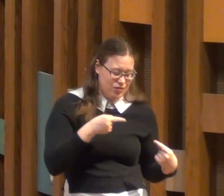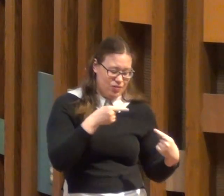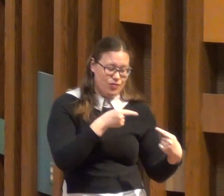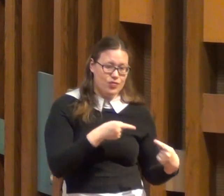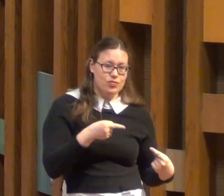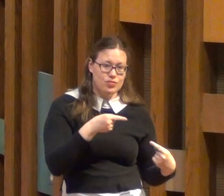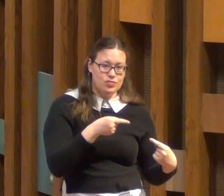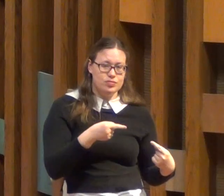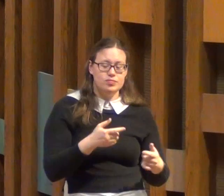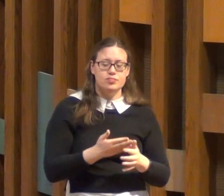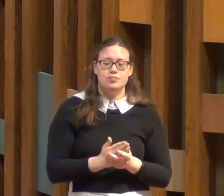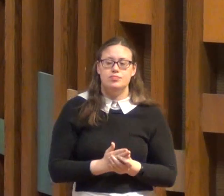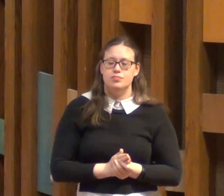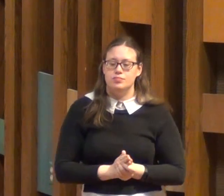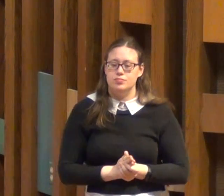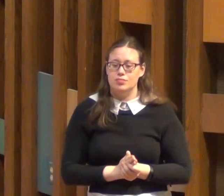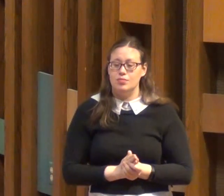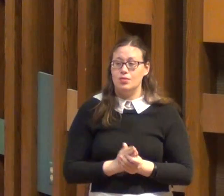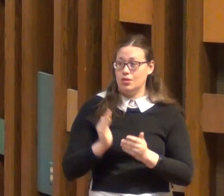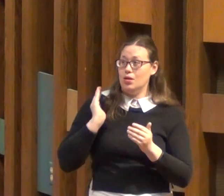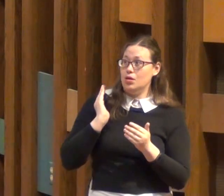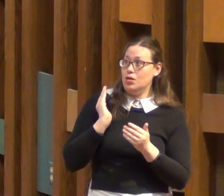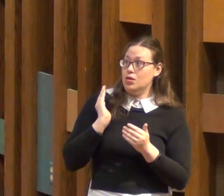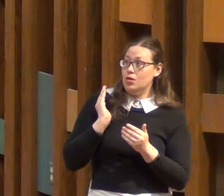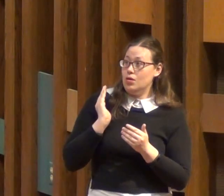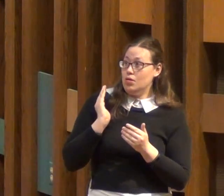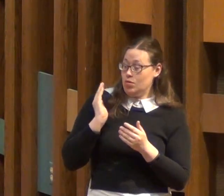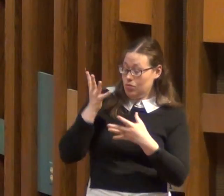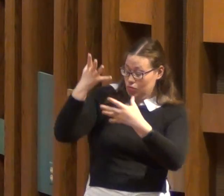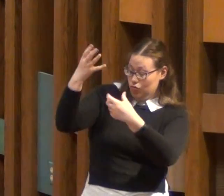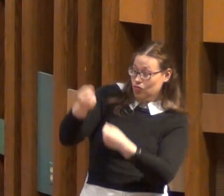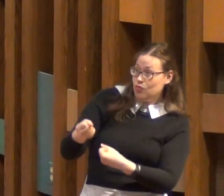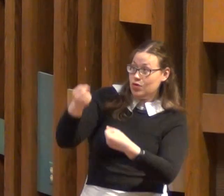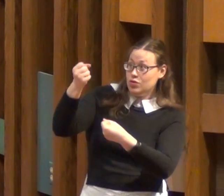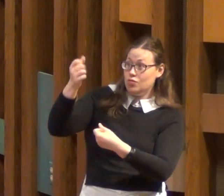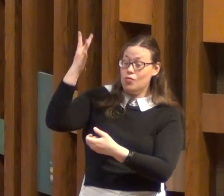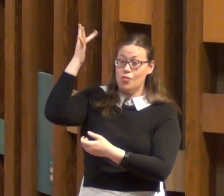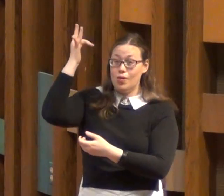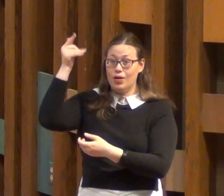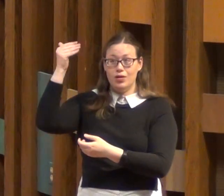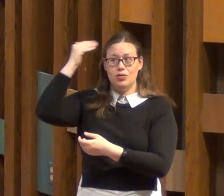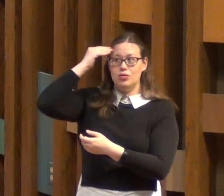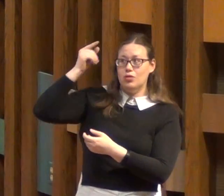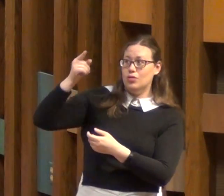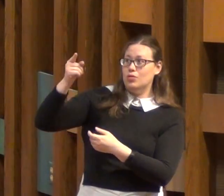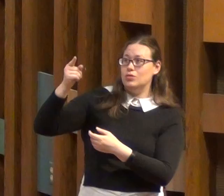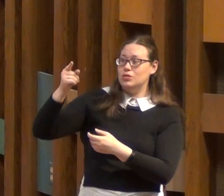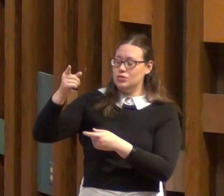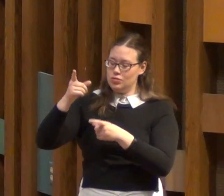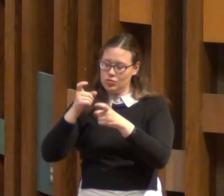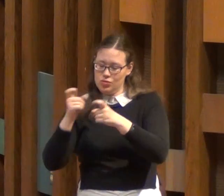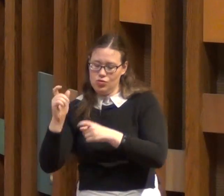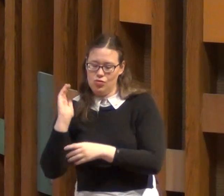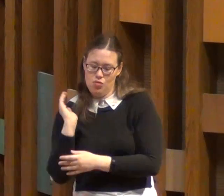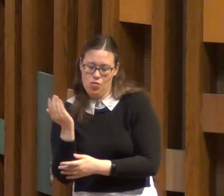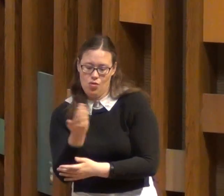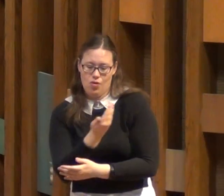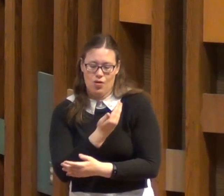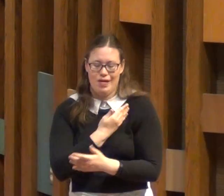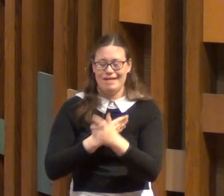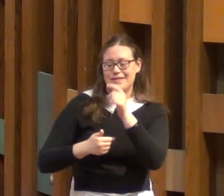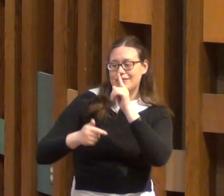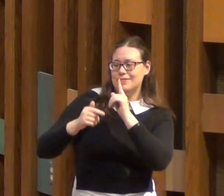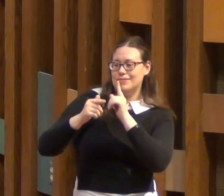And our hope for you is firm because we know that just as you share in our sufferings, so